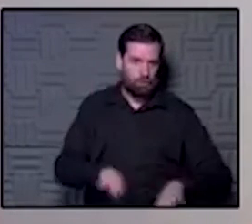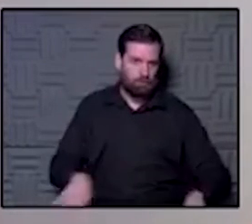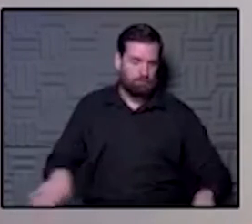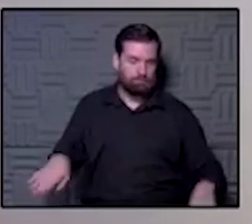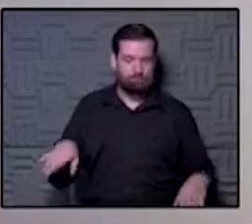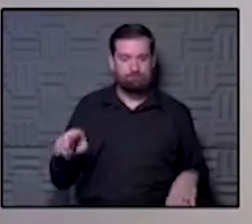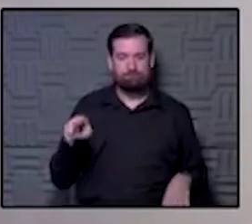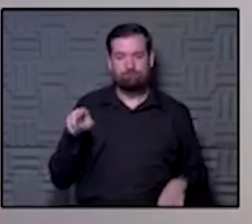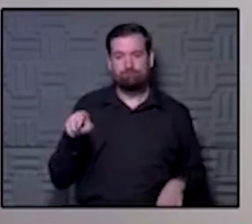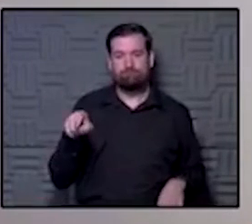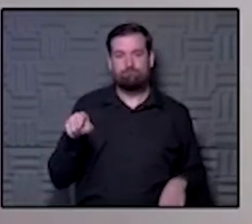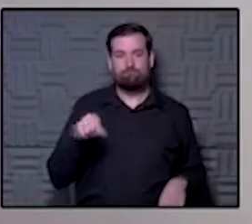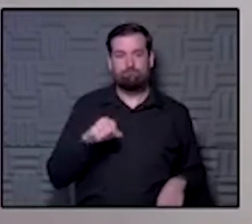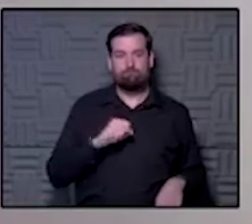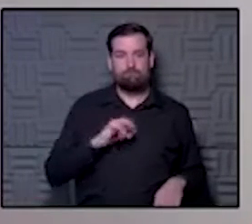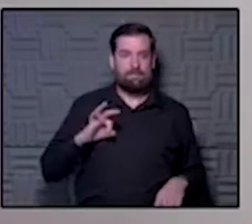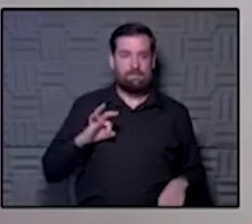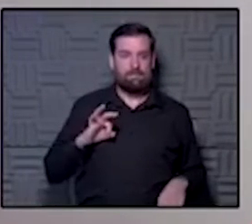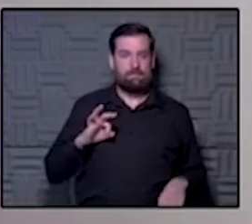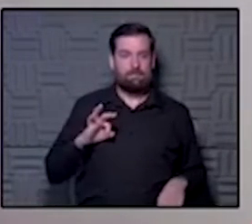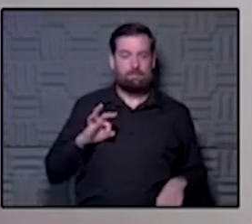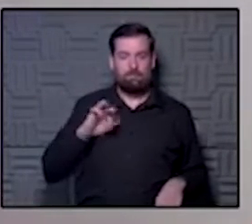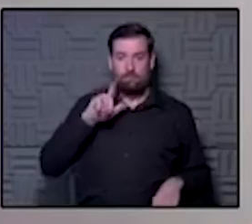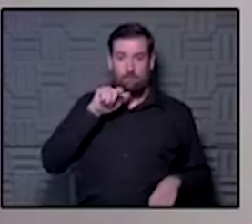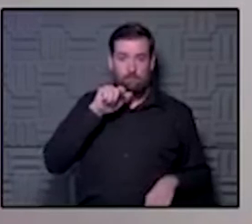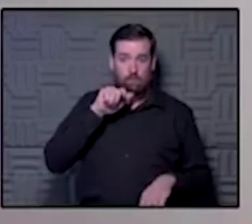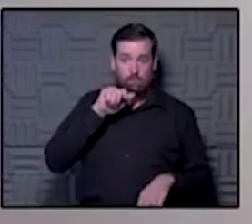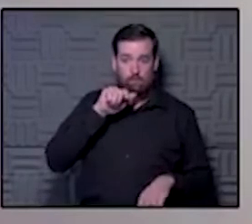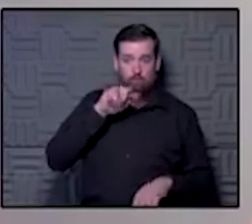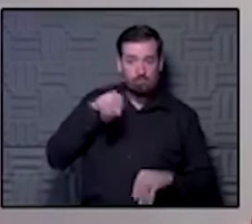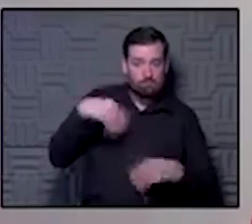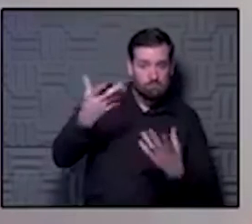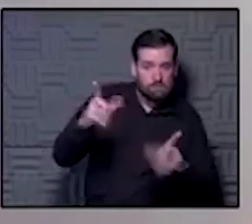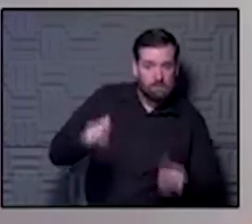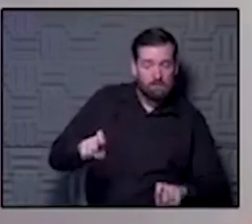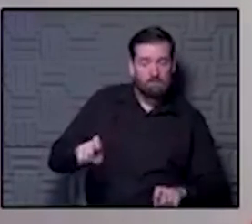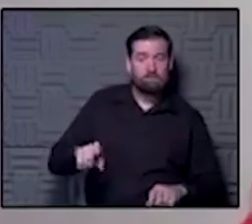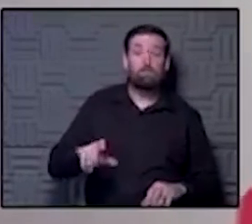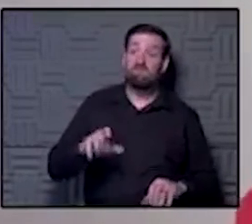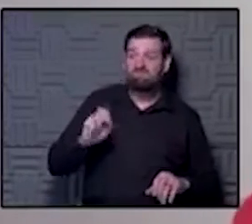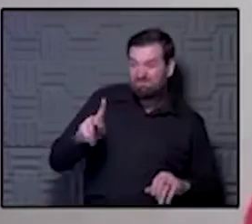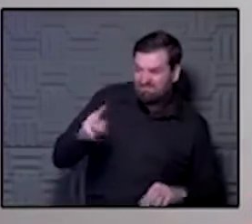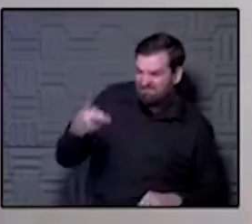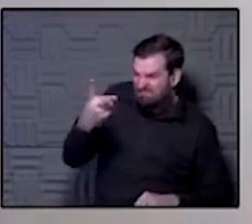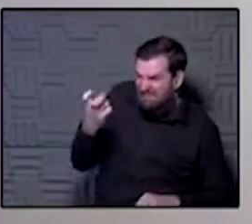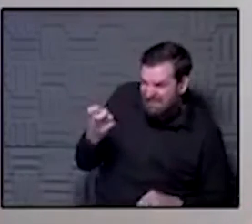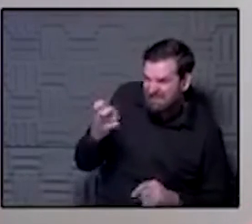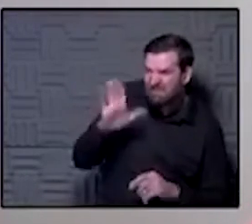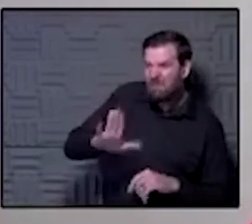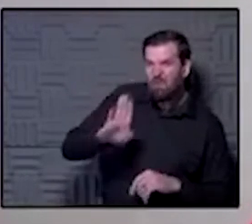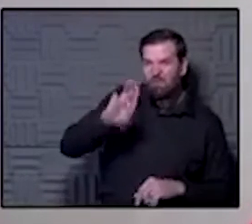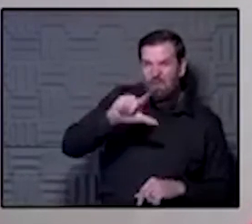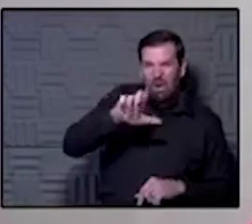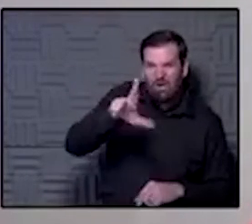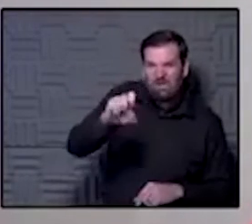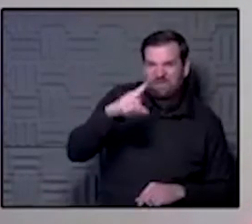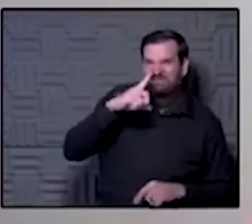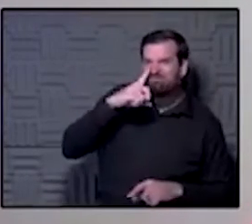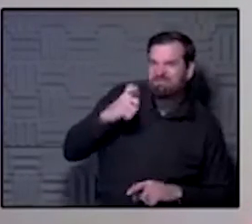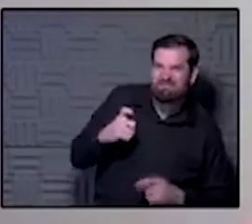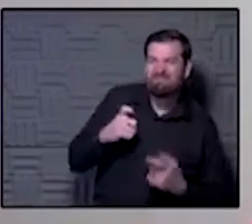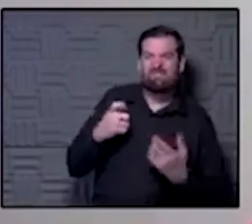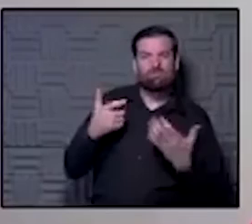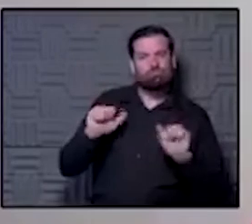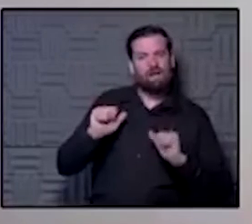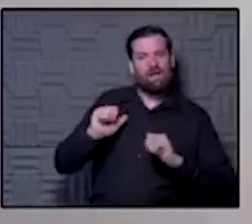staff member who helped them was like, I'm going to steal your boogers. And so they, they tried to make it